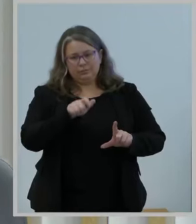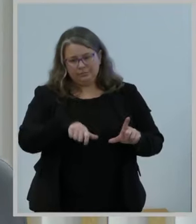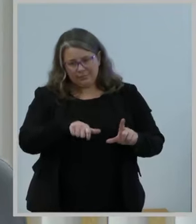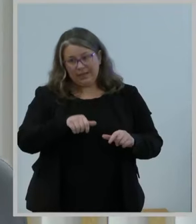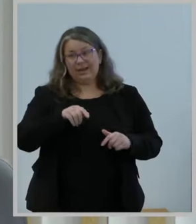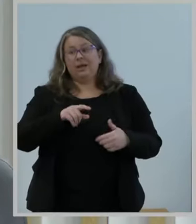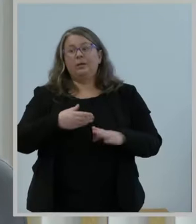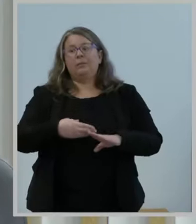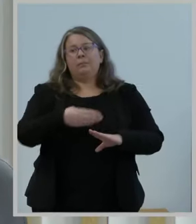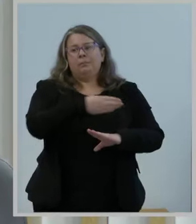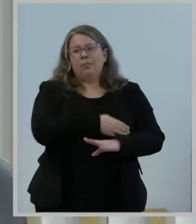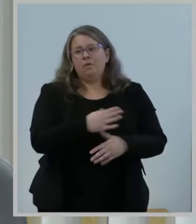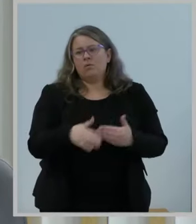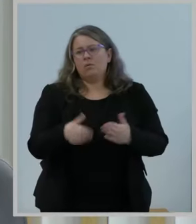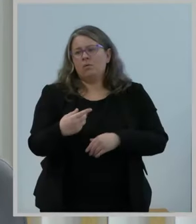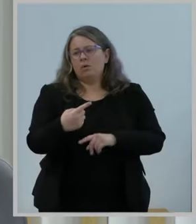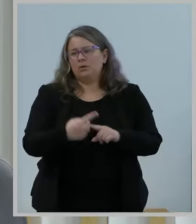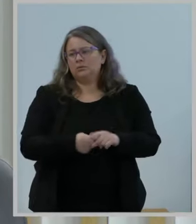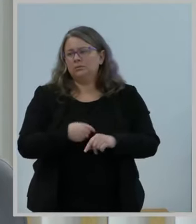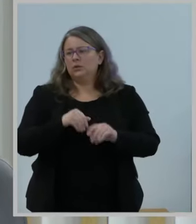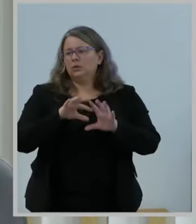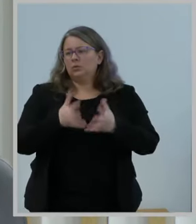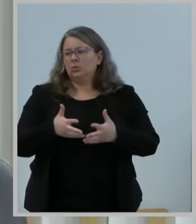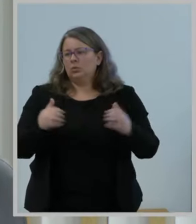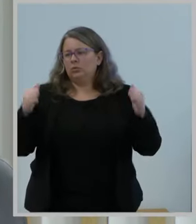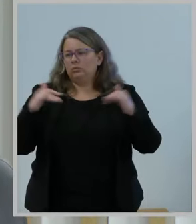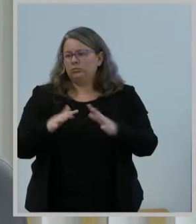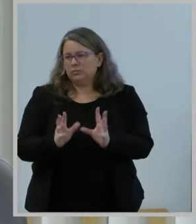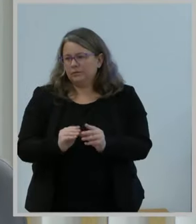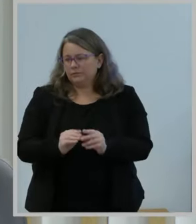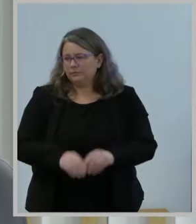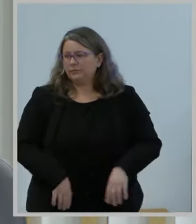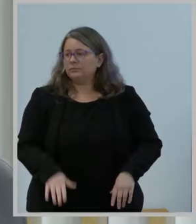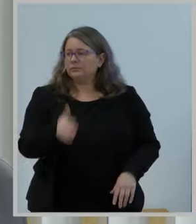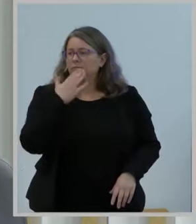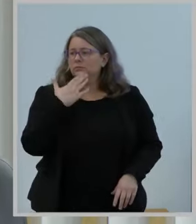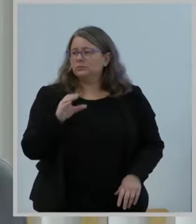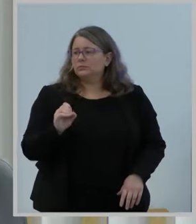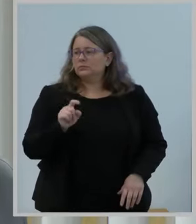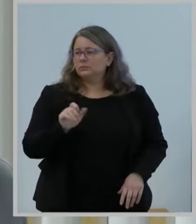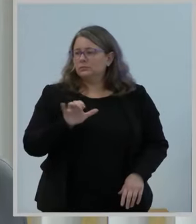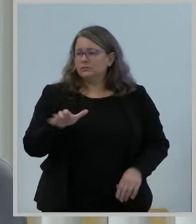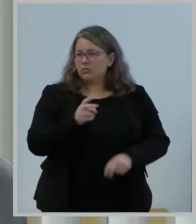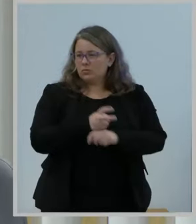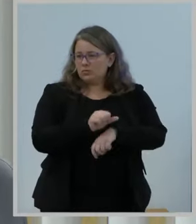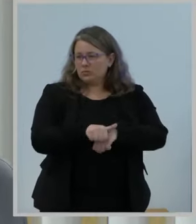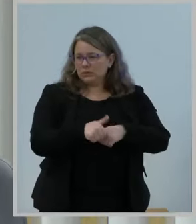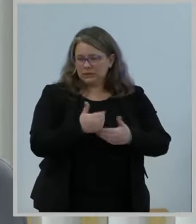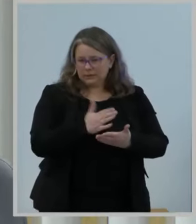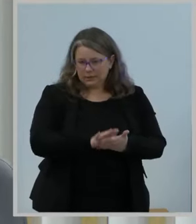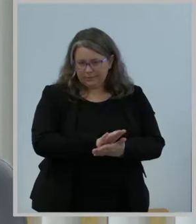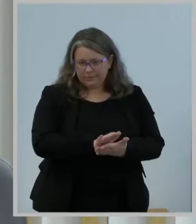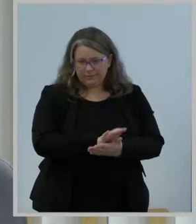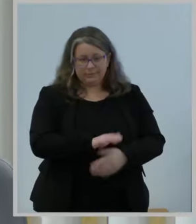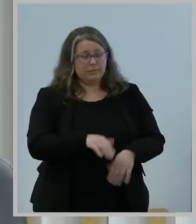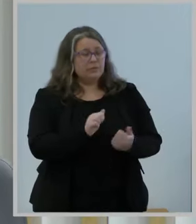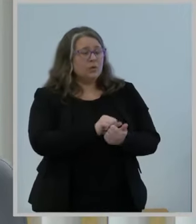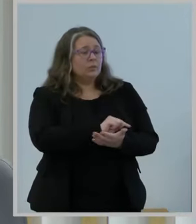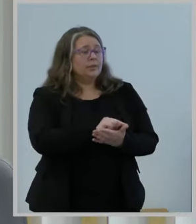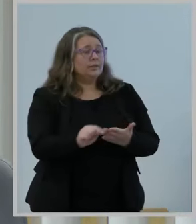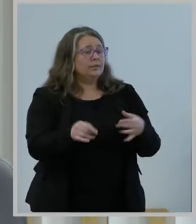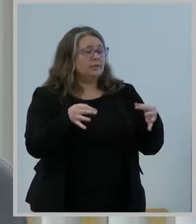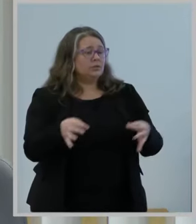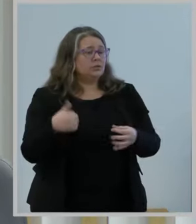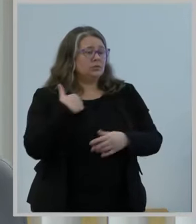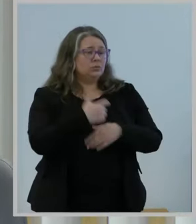thank the Office of Engineering and Technology for their hard work on this item. With these decisions, we support innovation at home, and we uphold